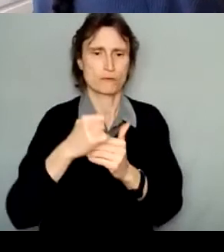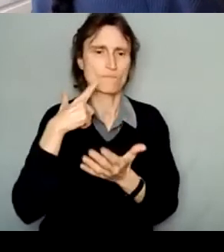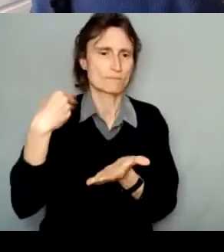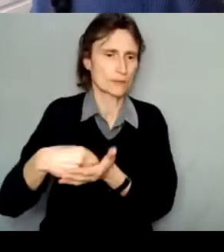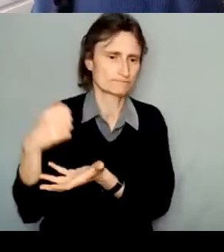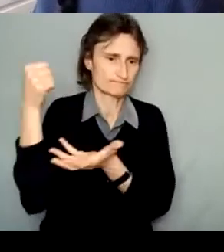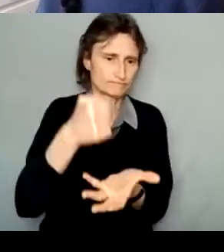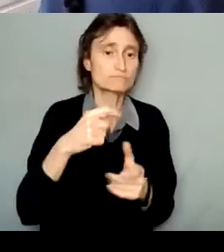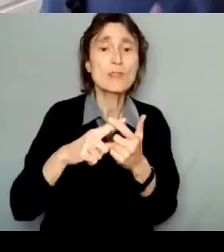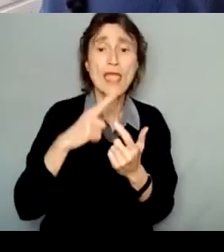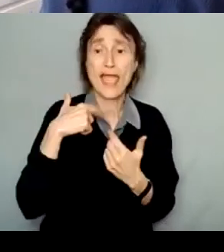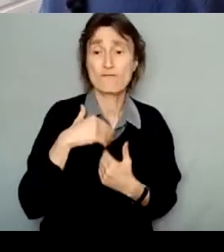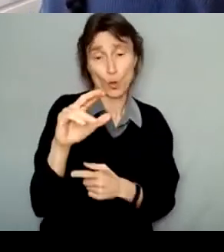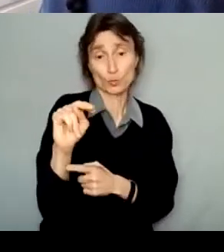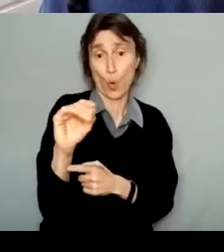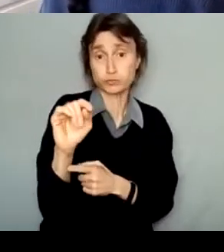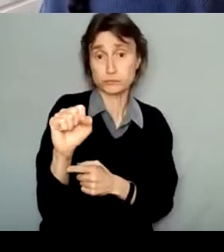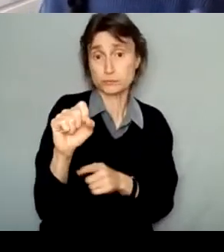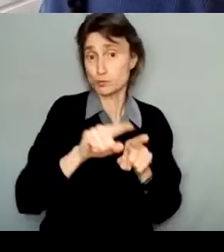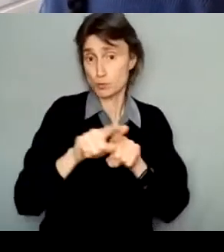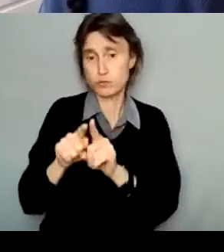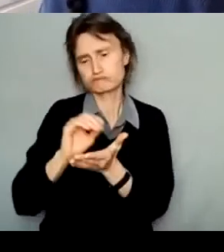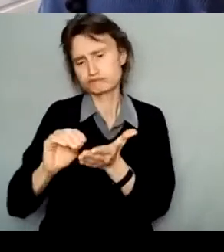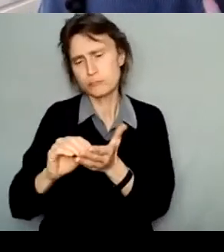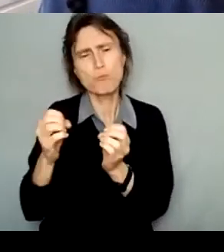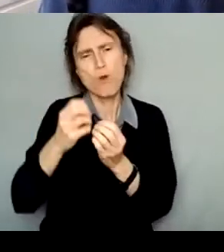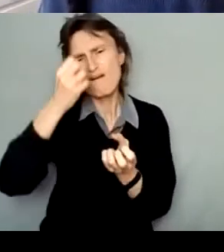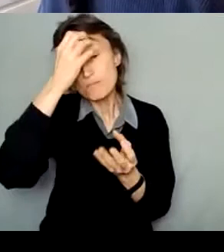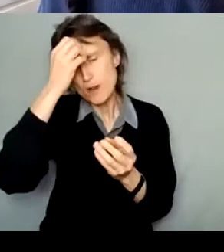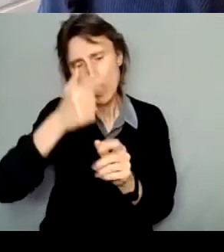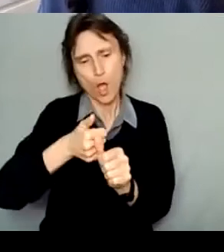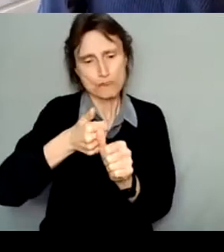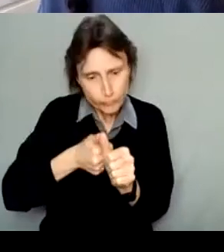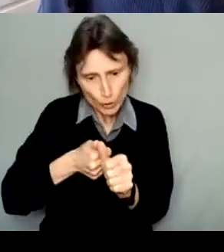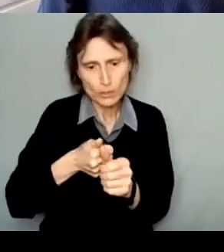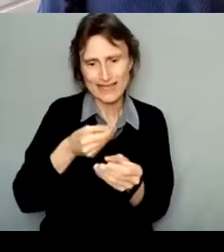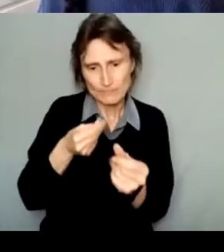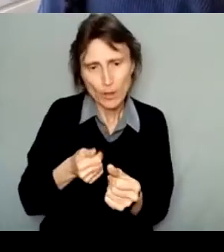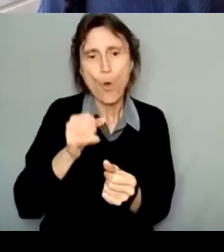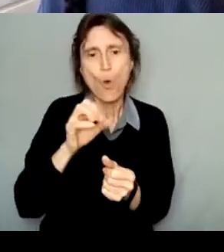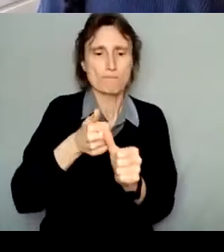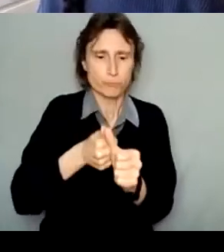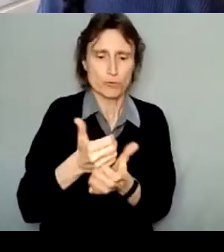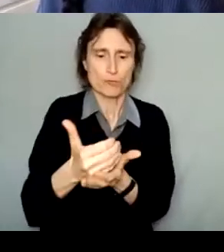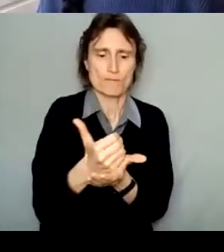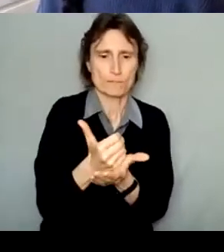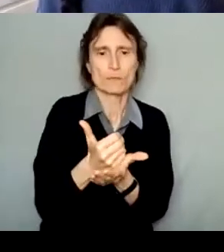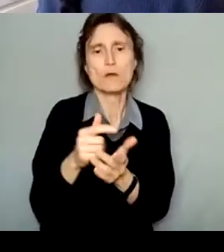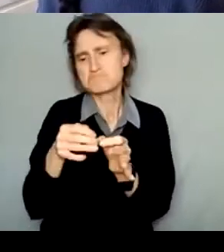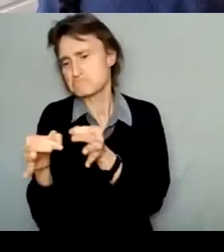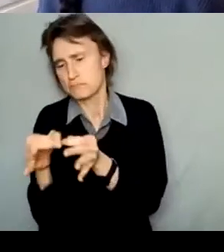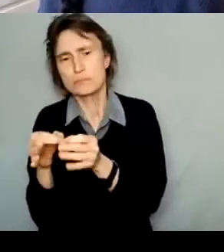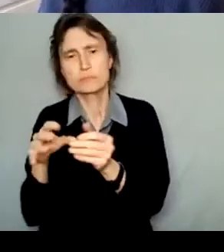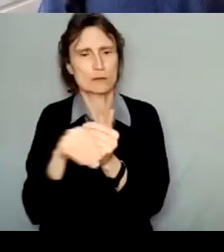strongly recommend using to give additional information about each expense or revenue item. A common